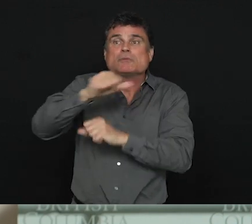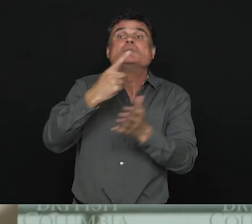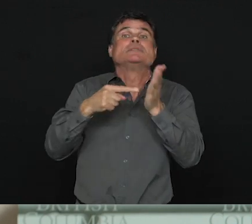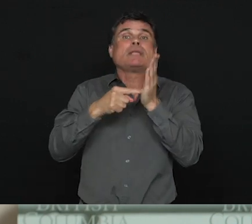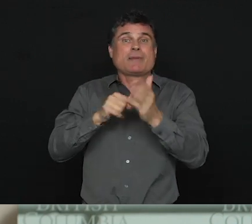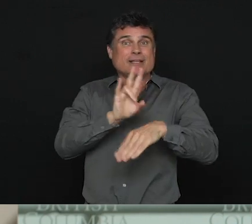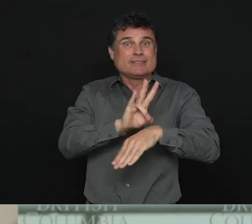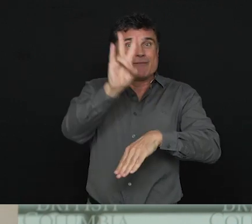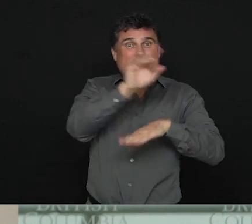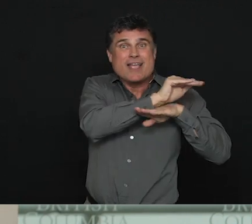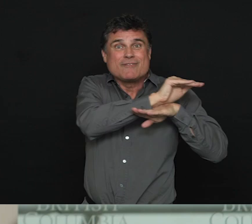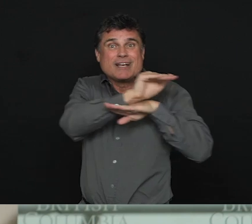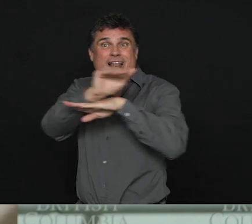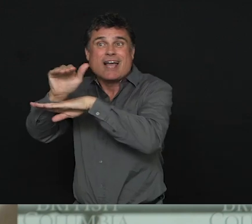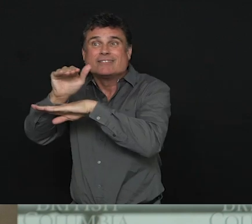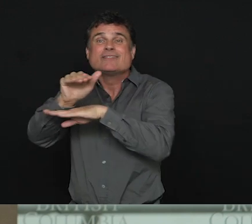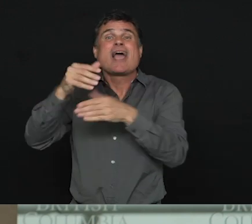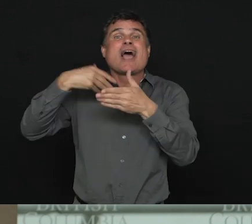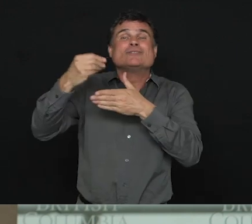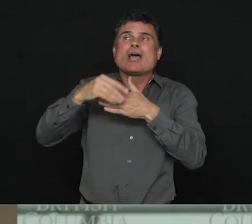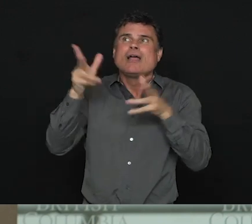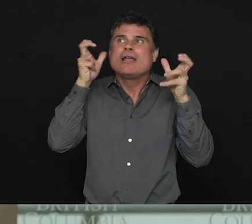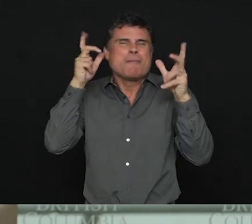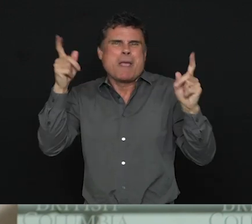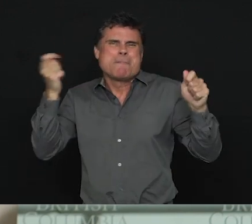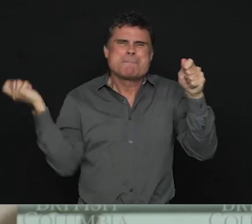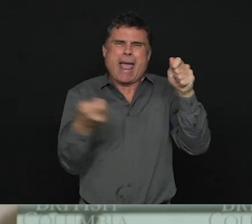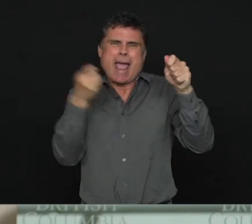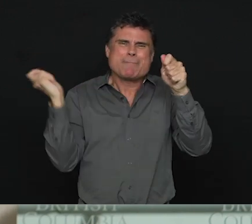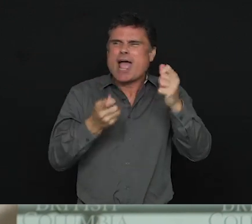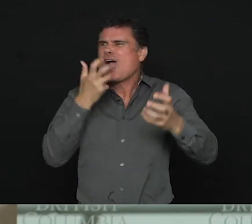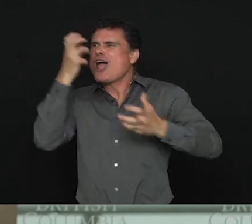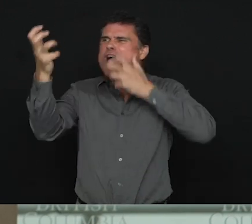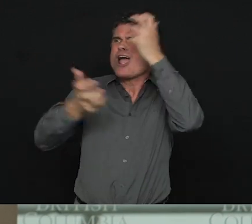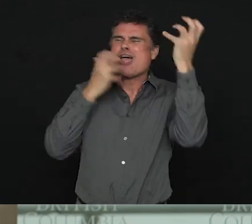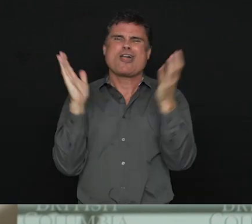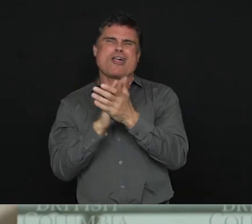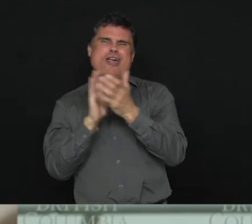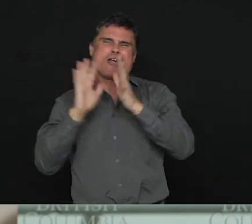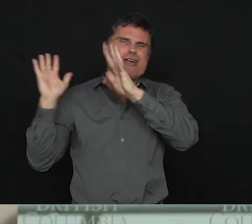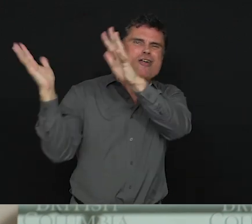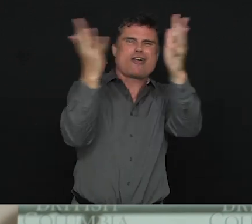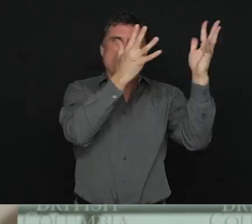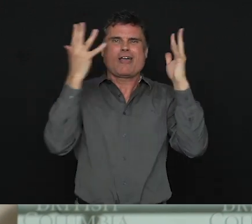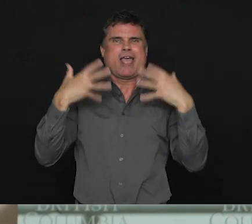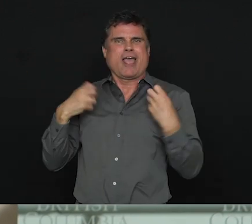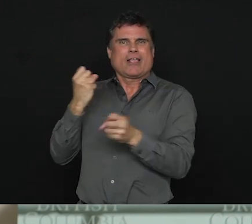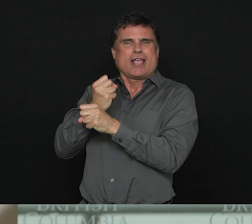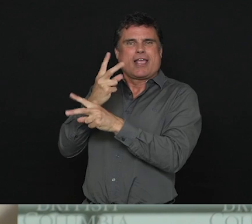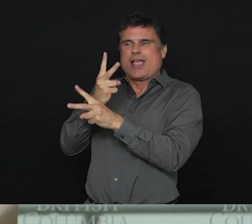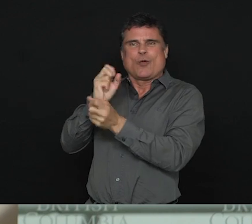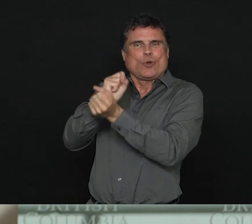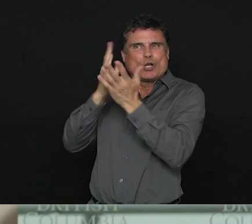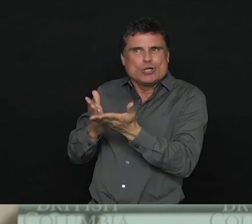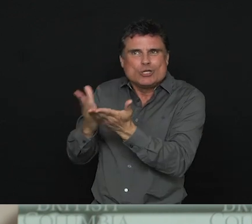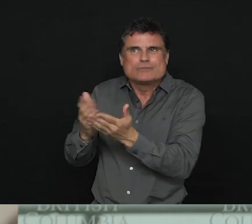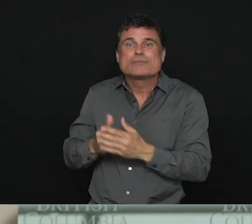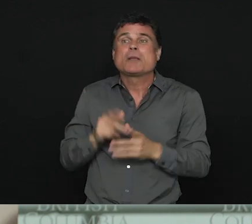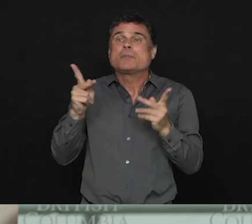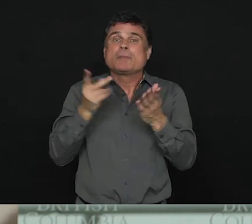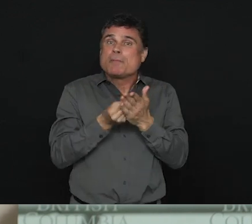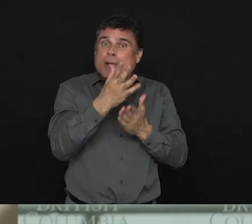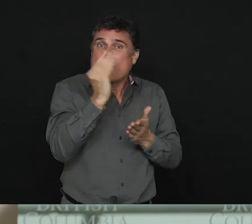pots and pans and shouts of support and jubilation. I see the flowers and groceries being left on people's doorsteps,